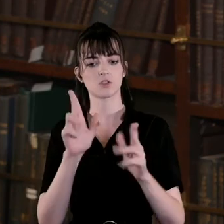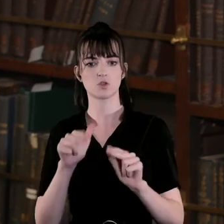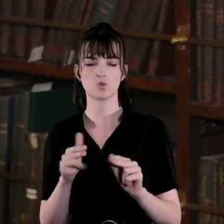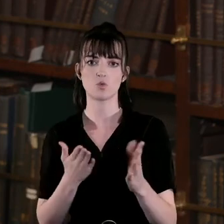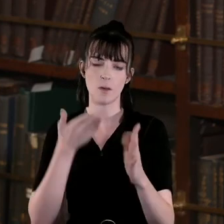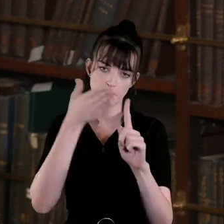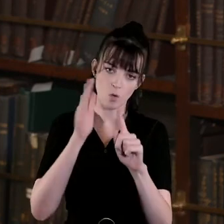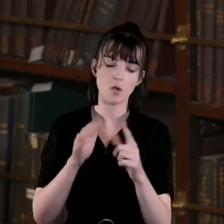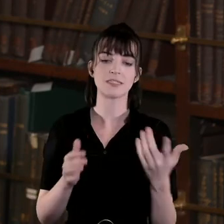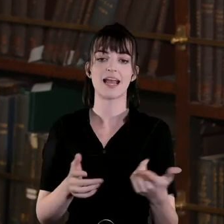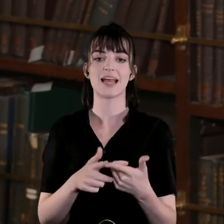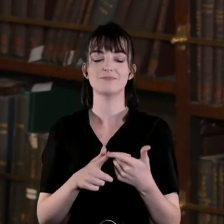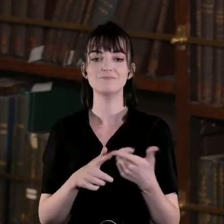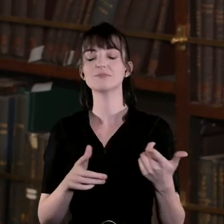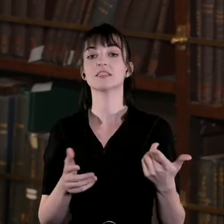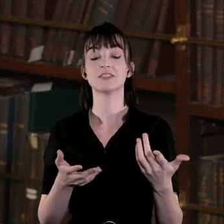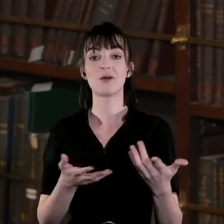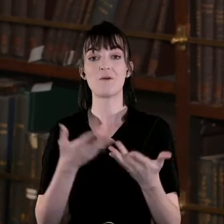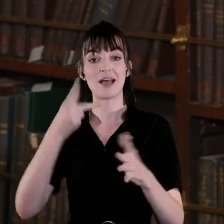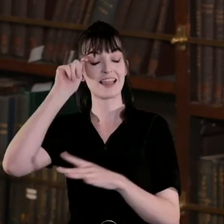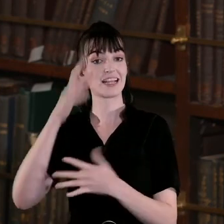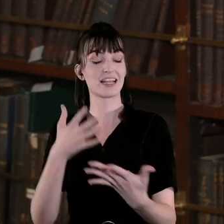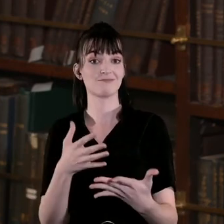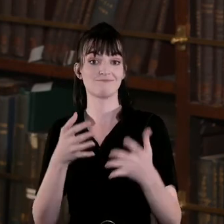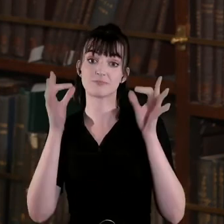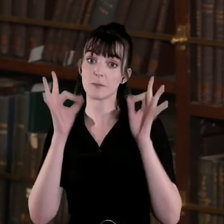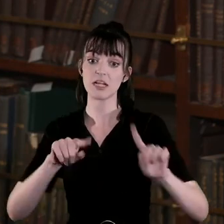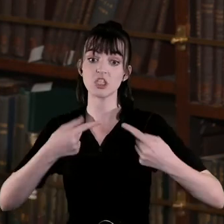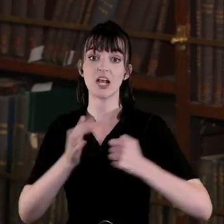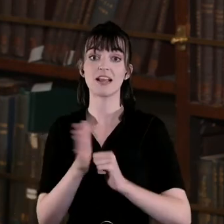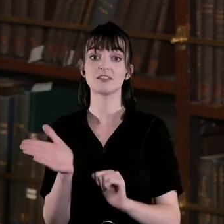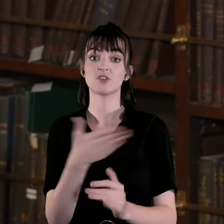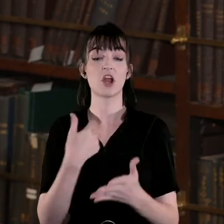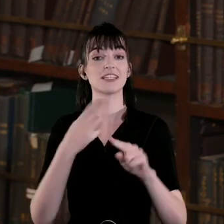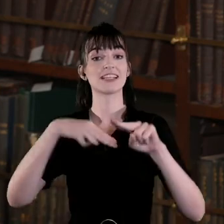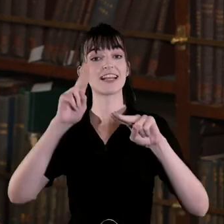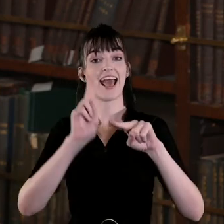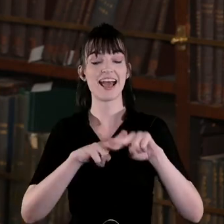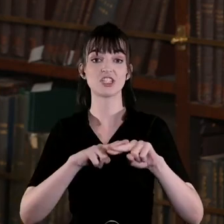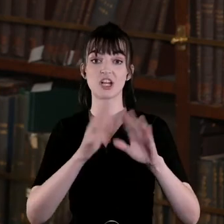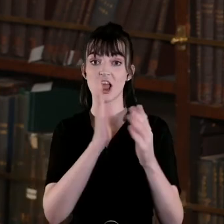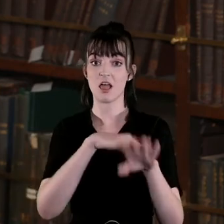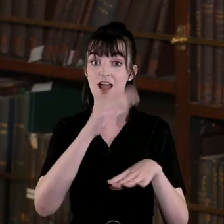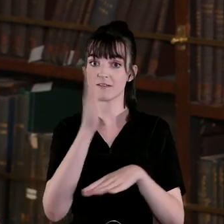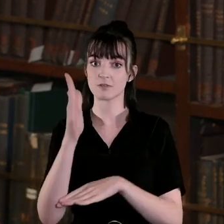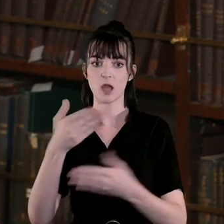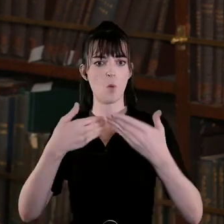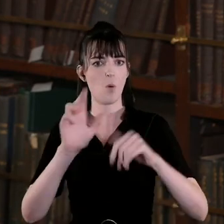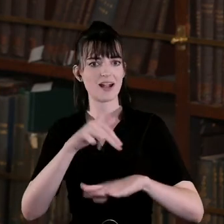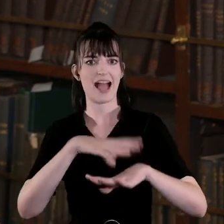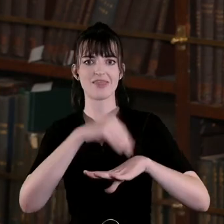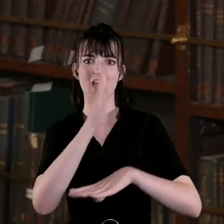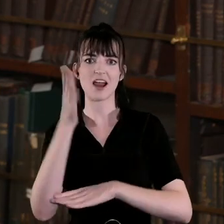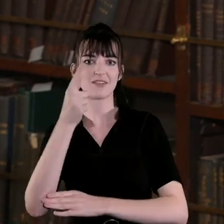and that by I think the wonderful challenge that the National Archives set in what can the archives tell us